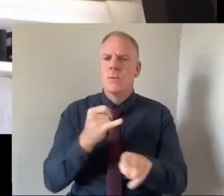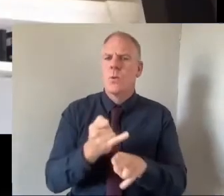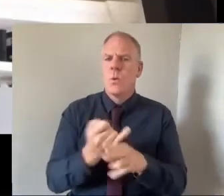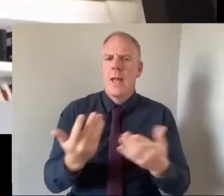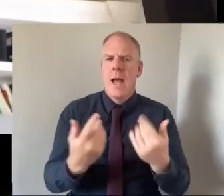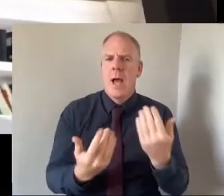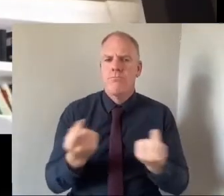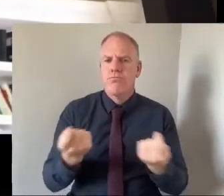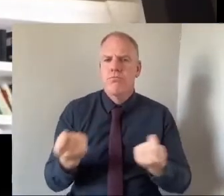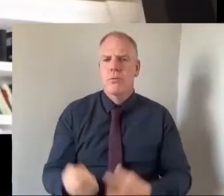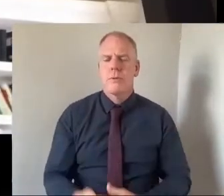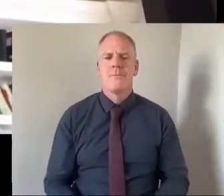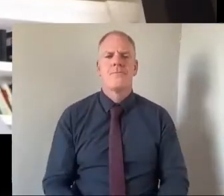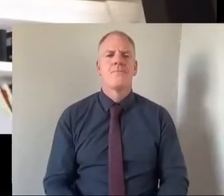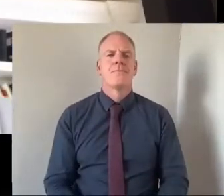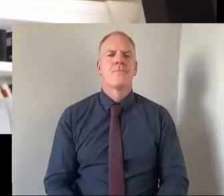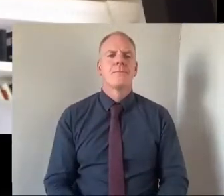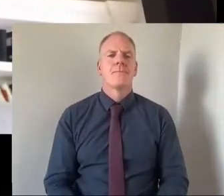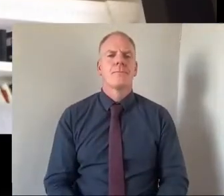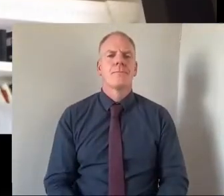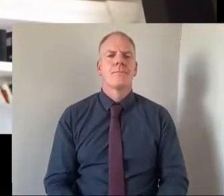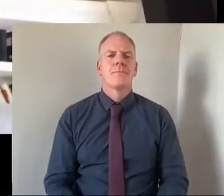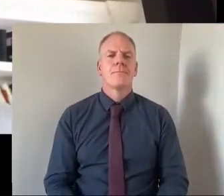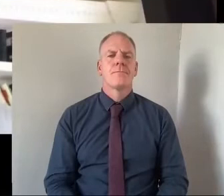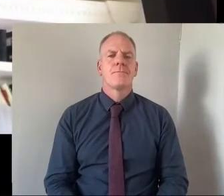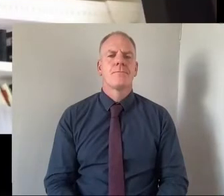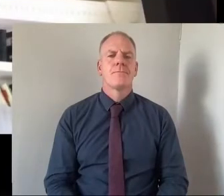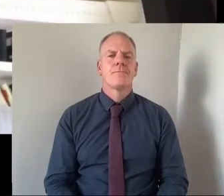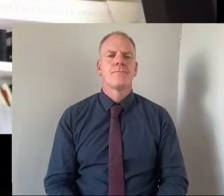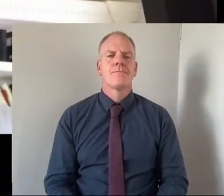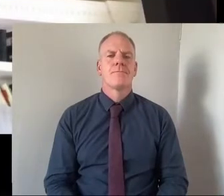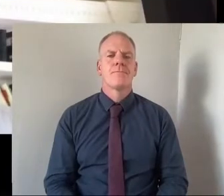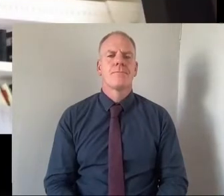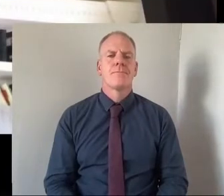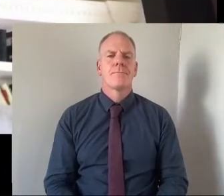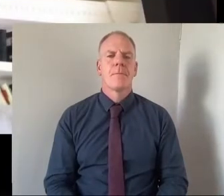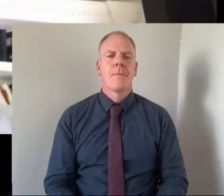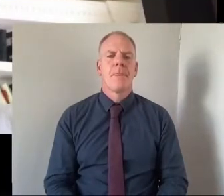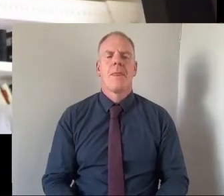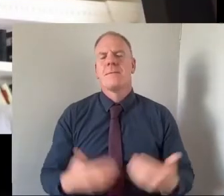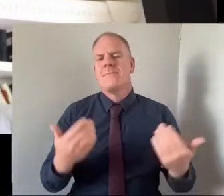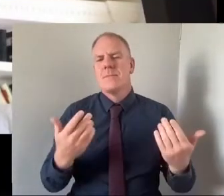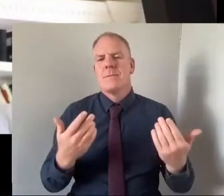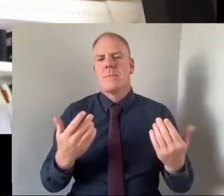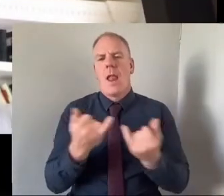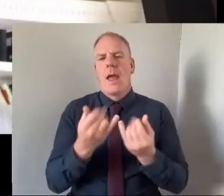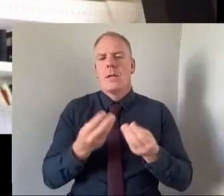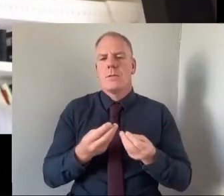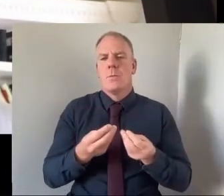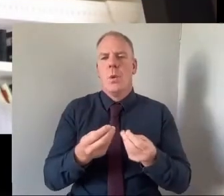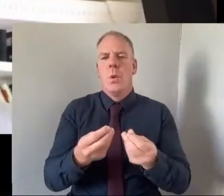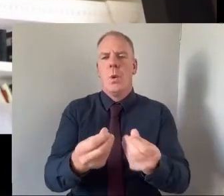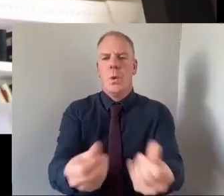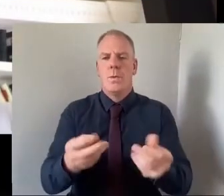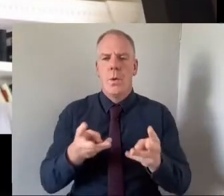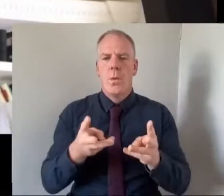Okay, we do this in a very just a very seamless way by